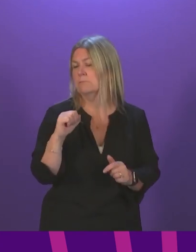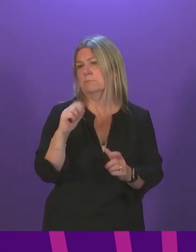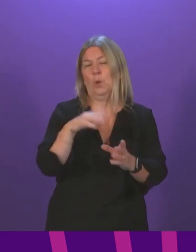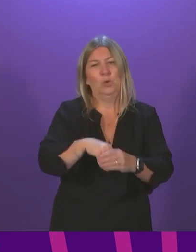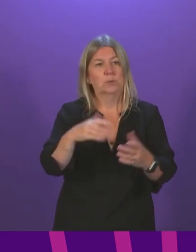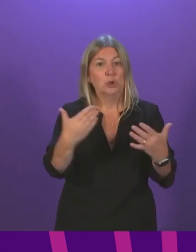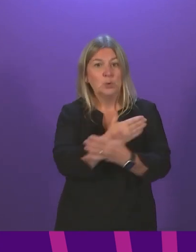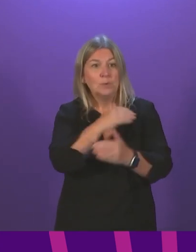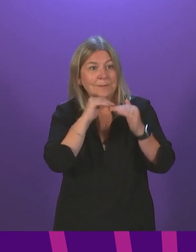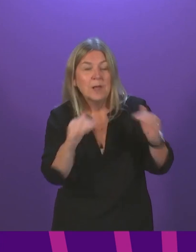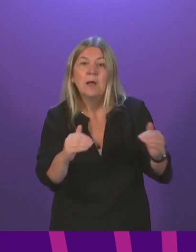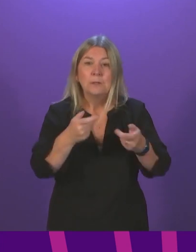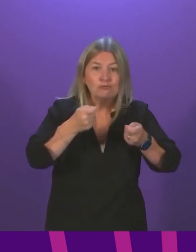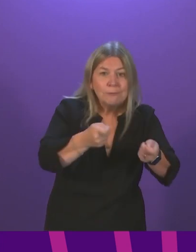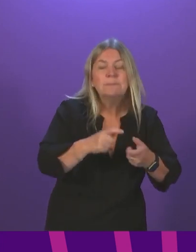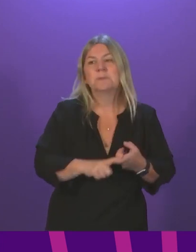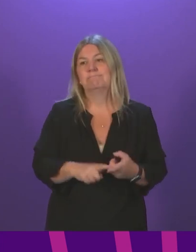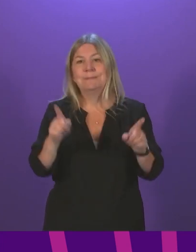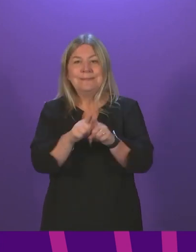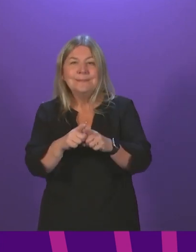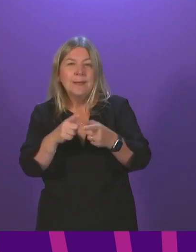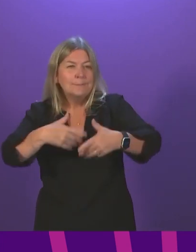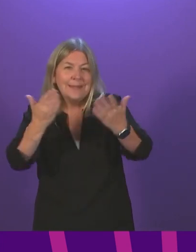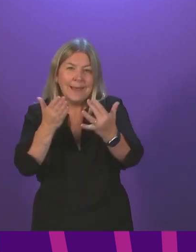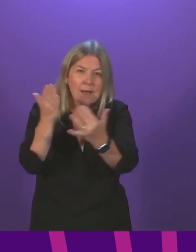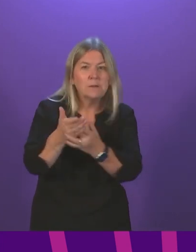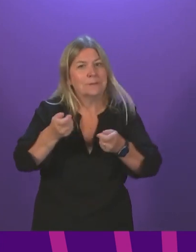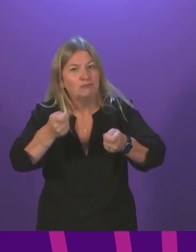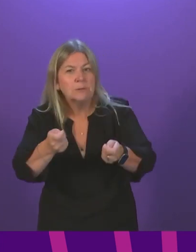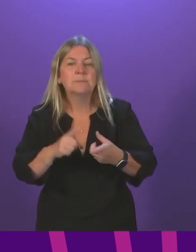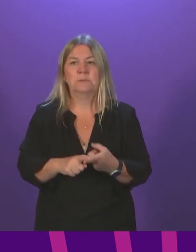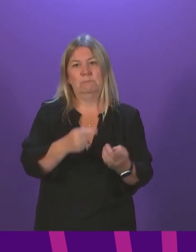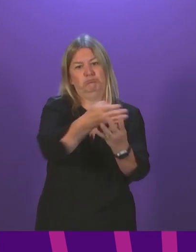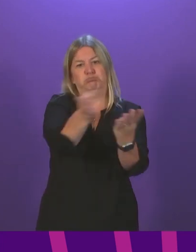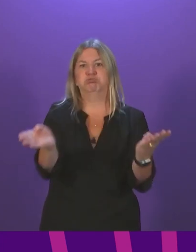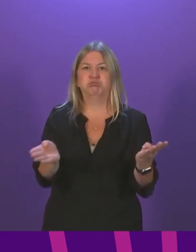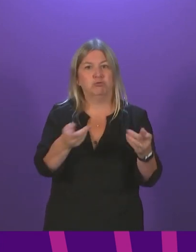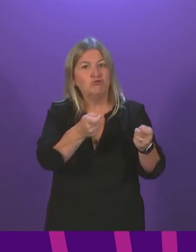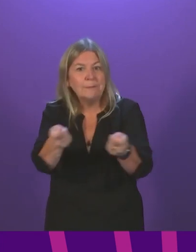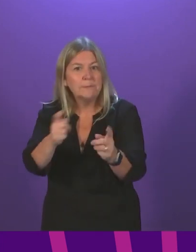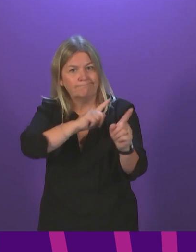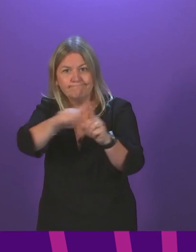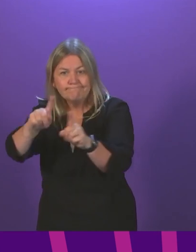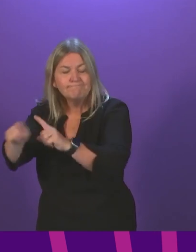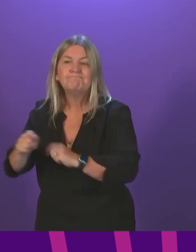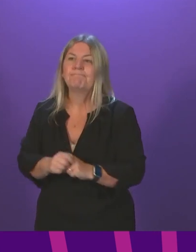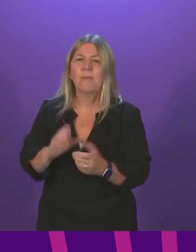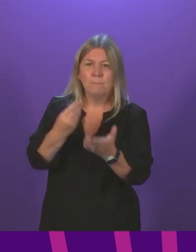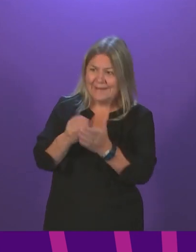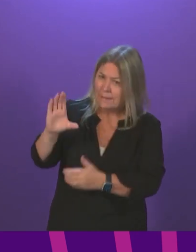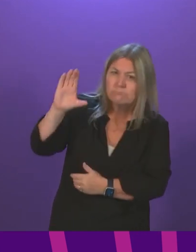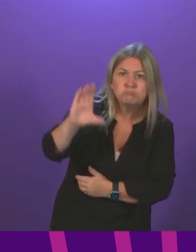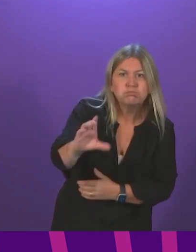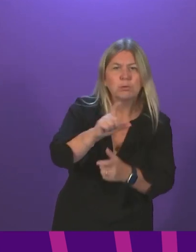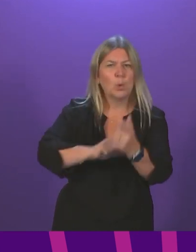include same-day access to treatment, a wider range of treatment options, more funding for community organisations, more